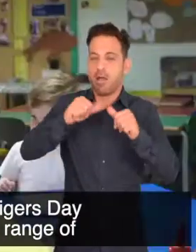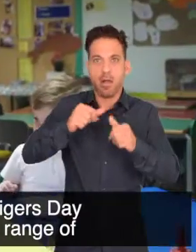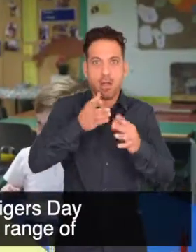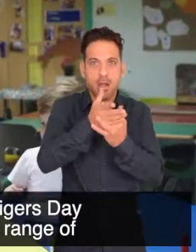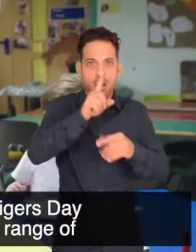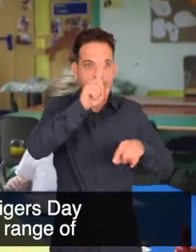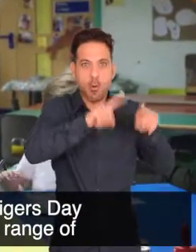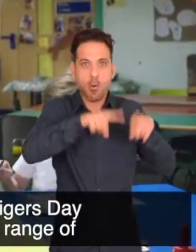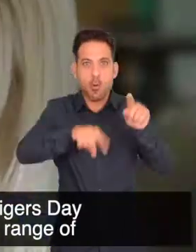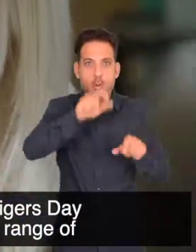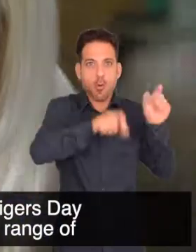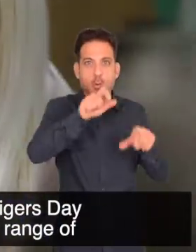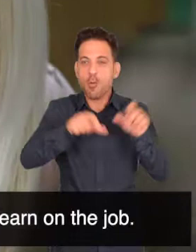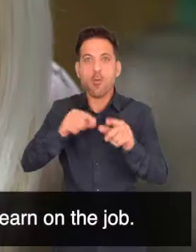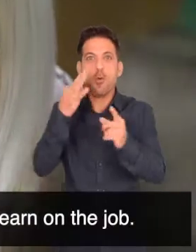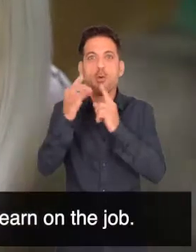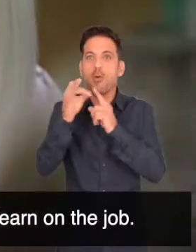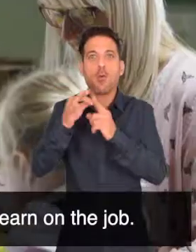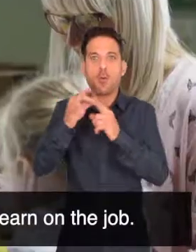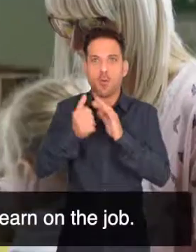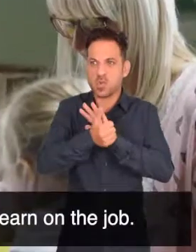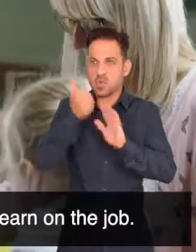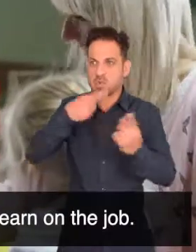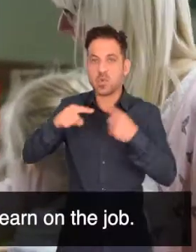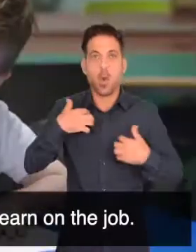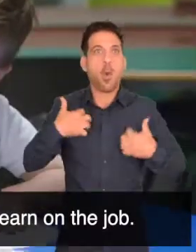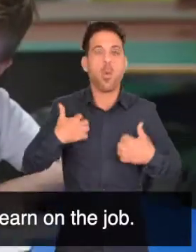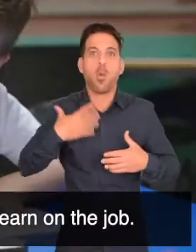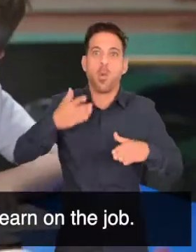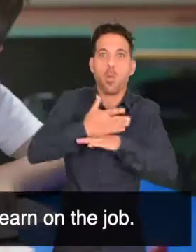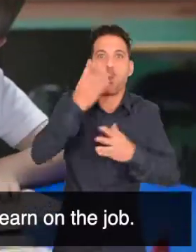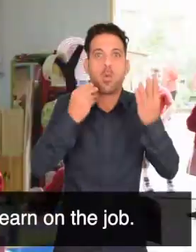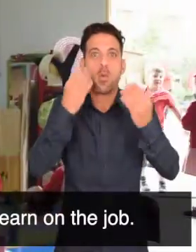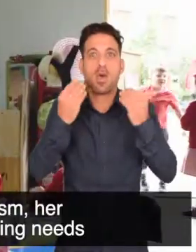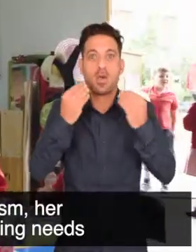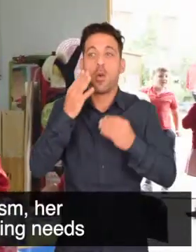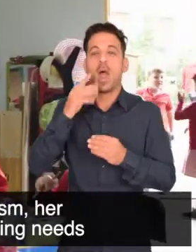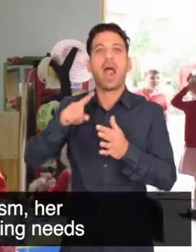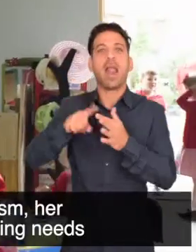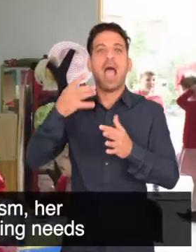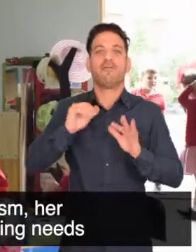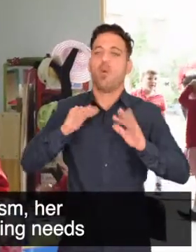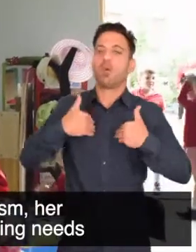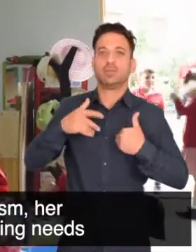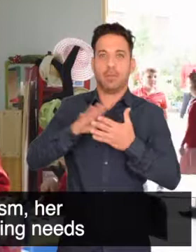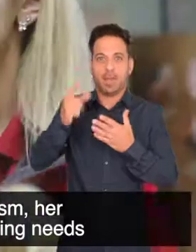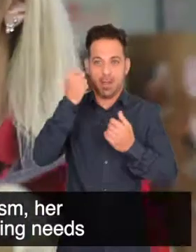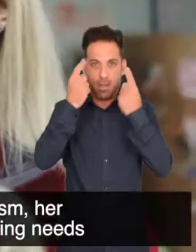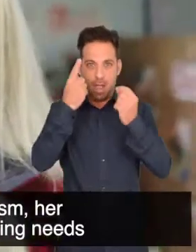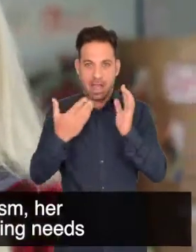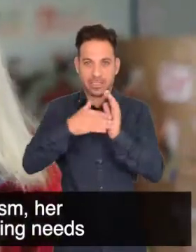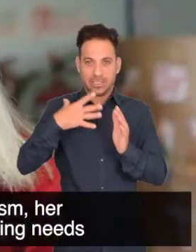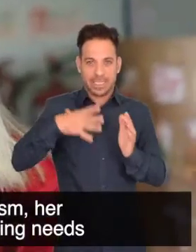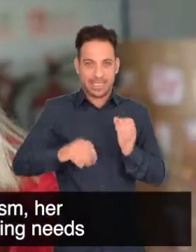Daycare gained access to a diverse range of talented applicants who were ready to learn on the job. And while Ellie might have autism,